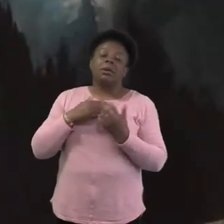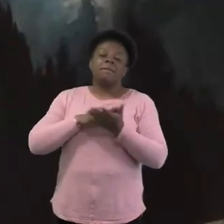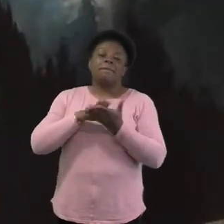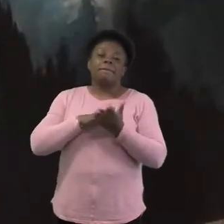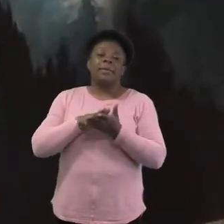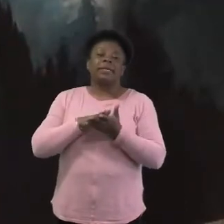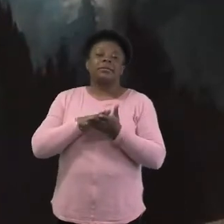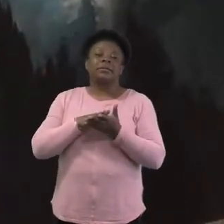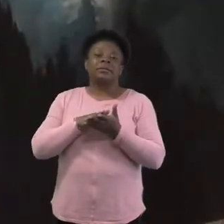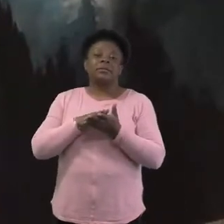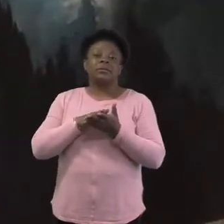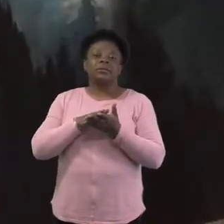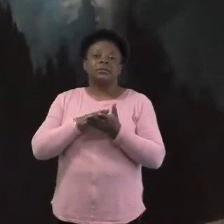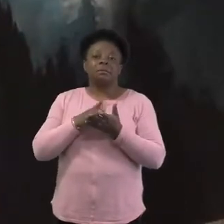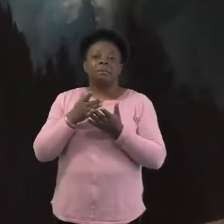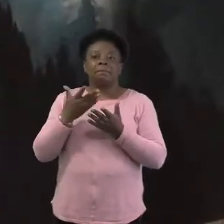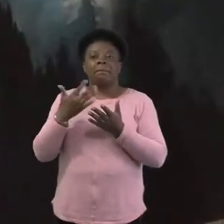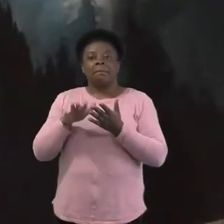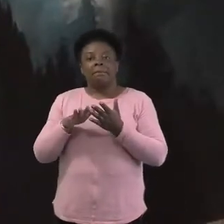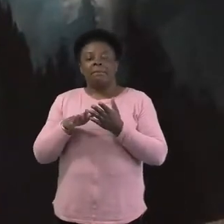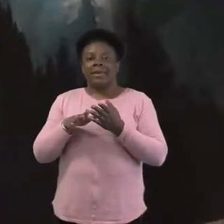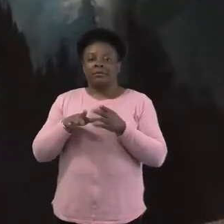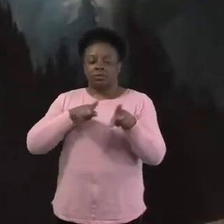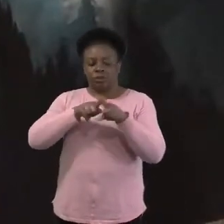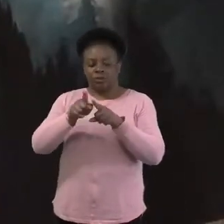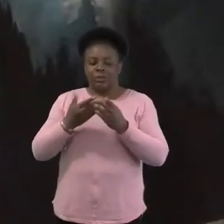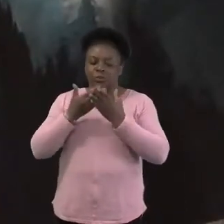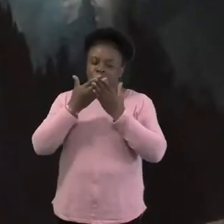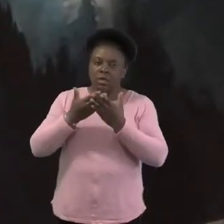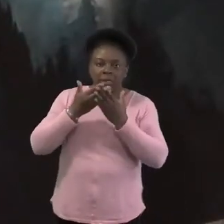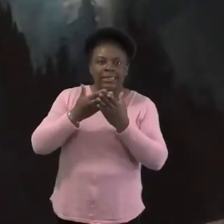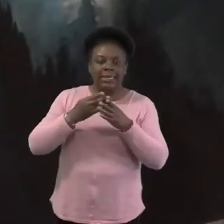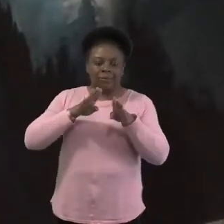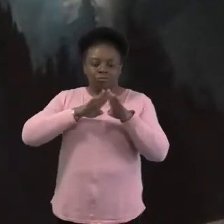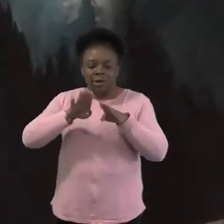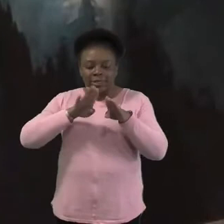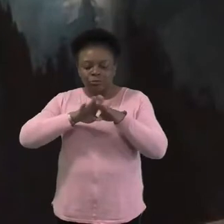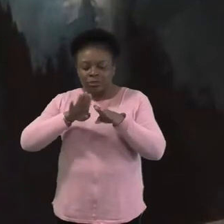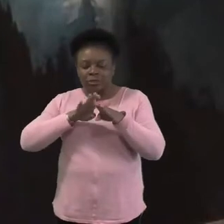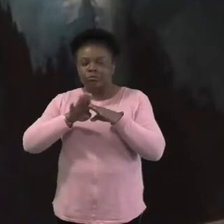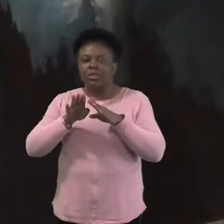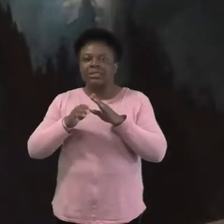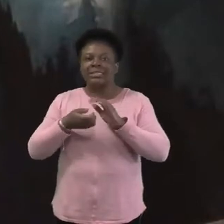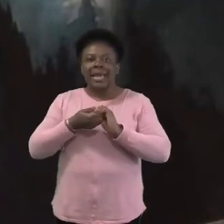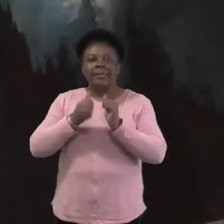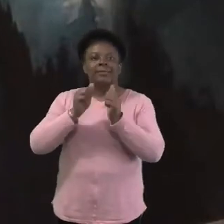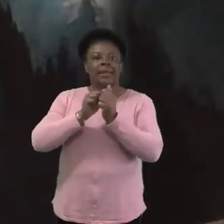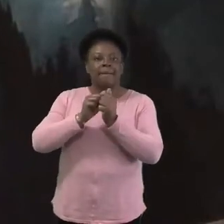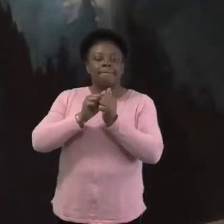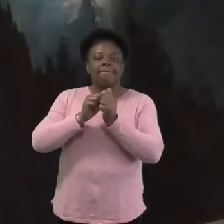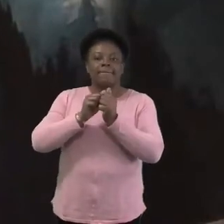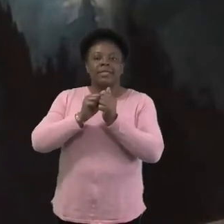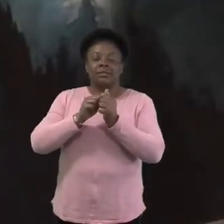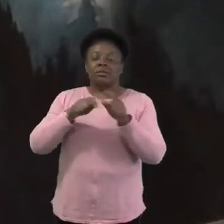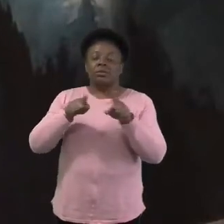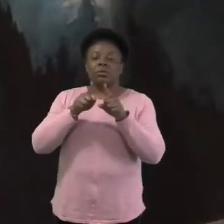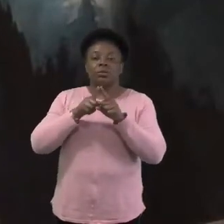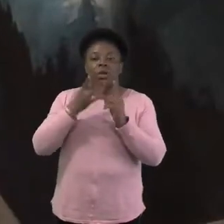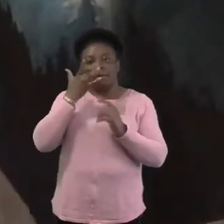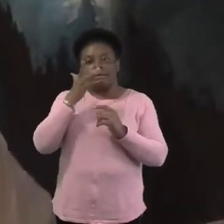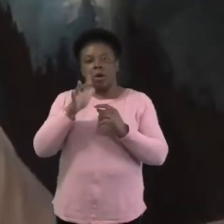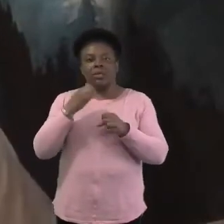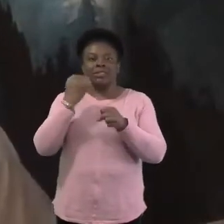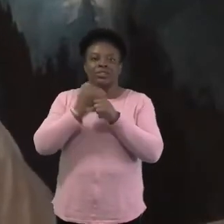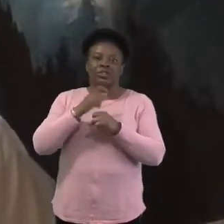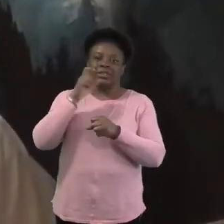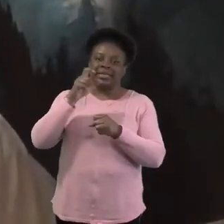like doing practice exams and working towards my GCSEs. And then suddenly that was all over and I never did my